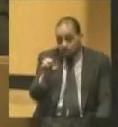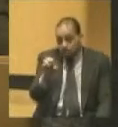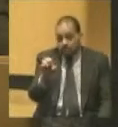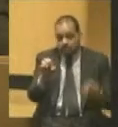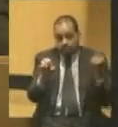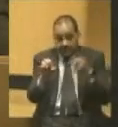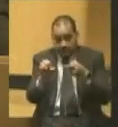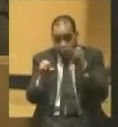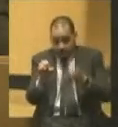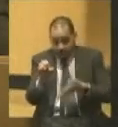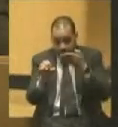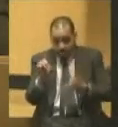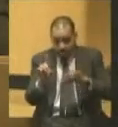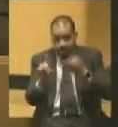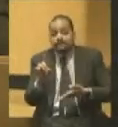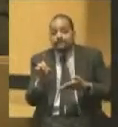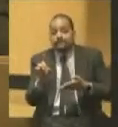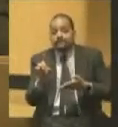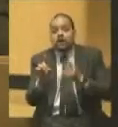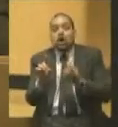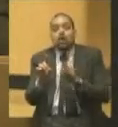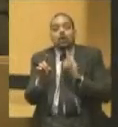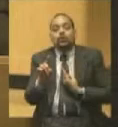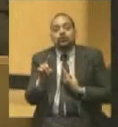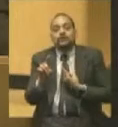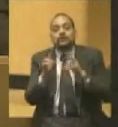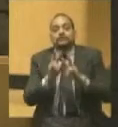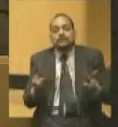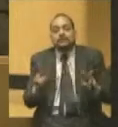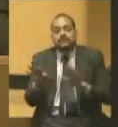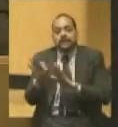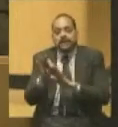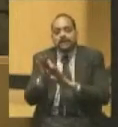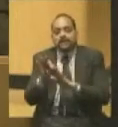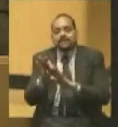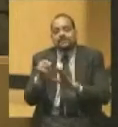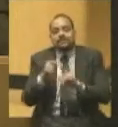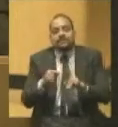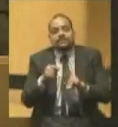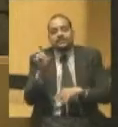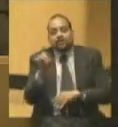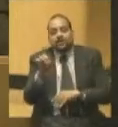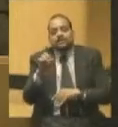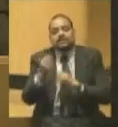the only peace candidate nominated by the Democrats in 1863,